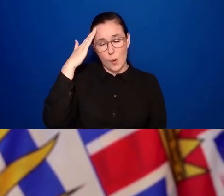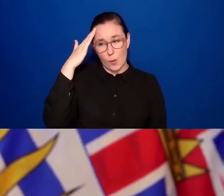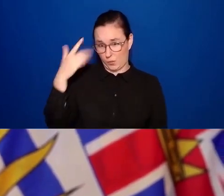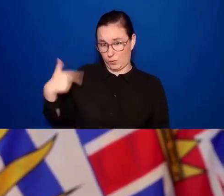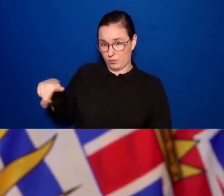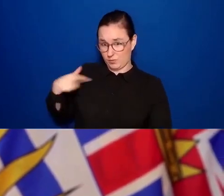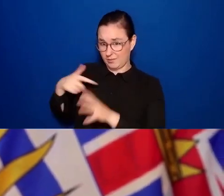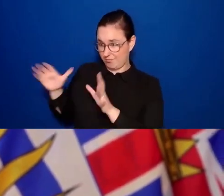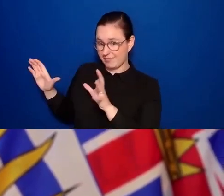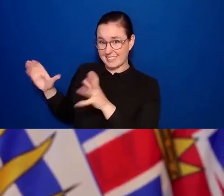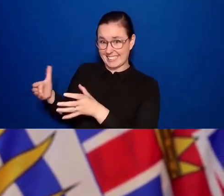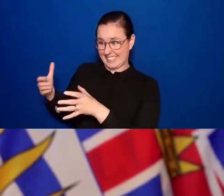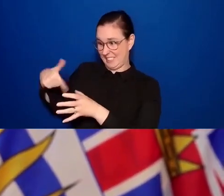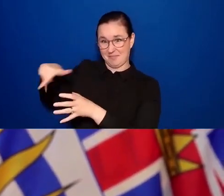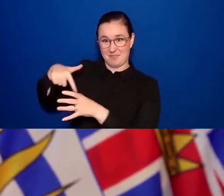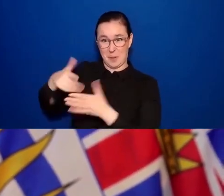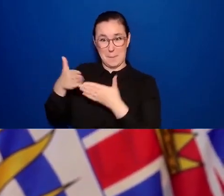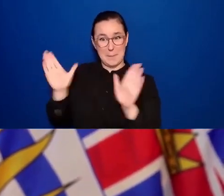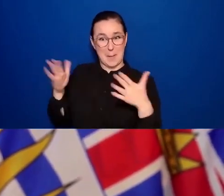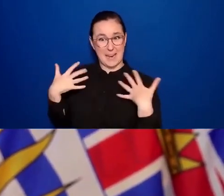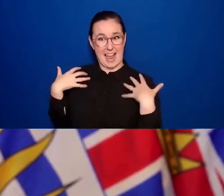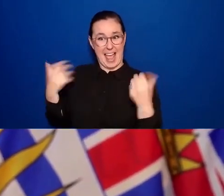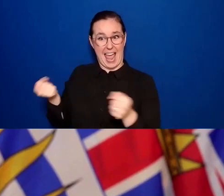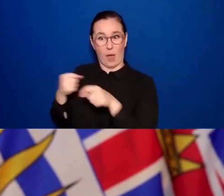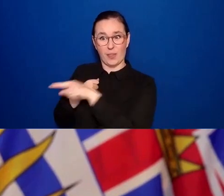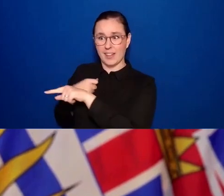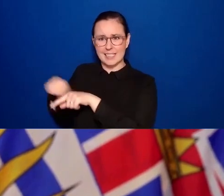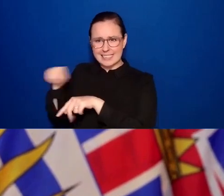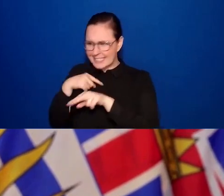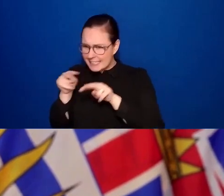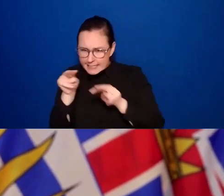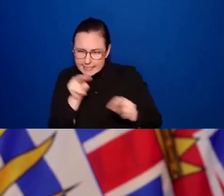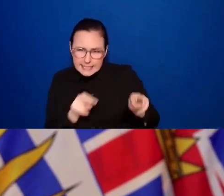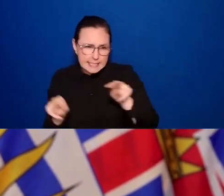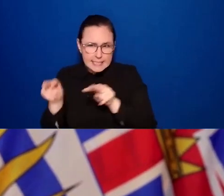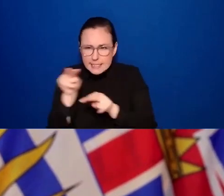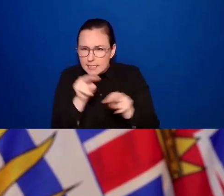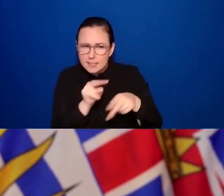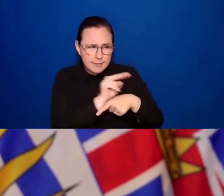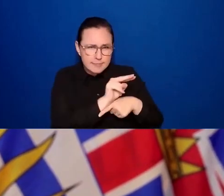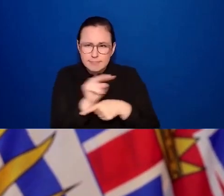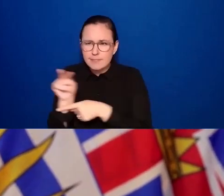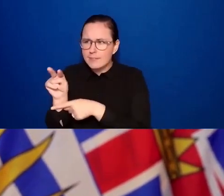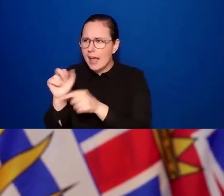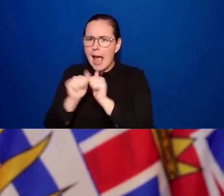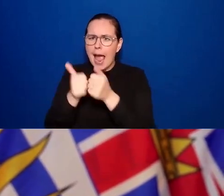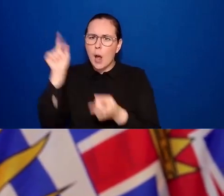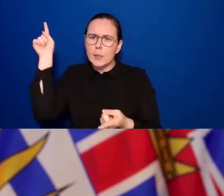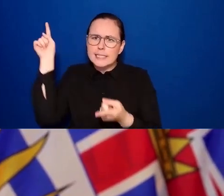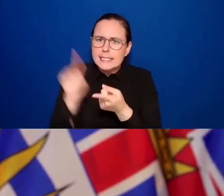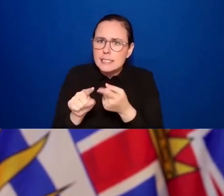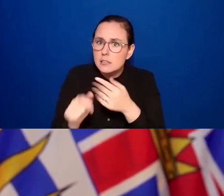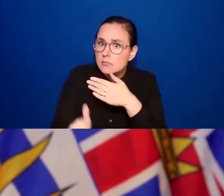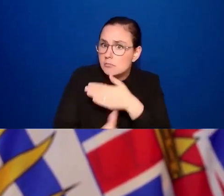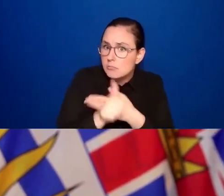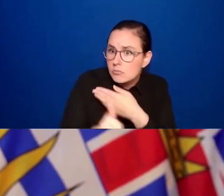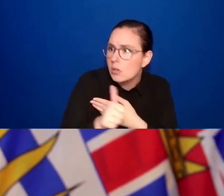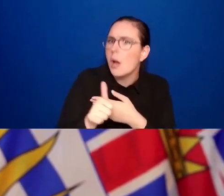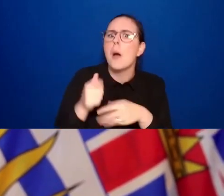health across the province have been to monitor, reduce risks, take steps to protect the health of everybody here in British Columbia.